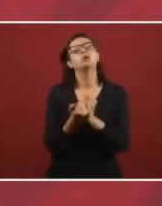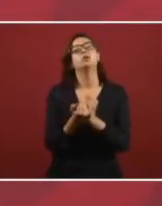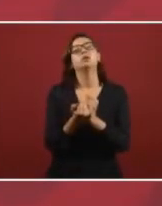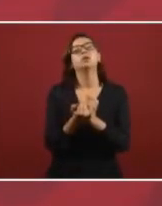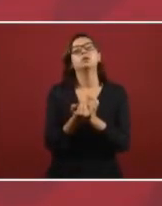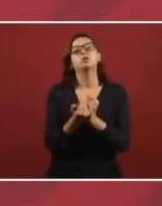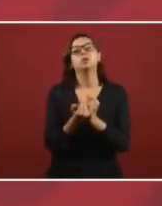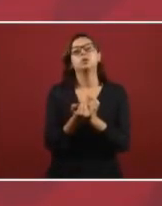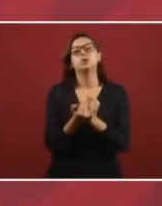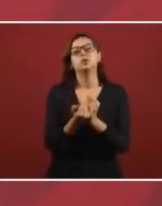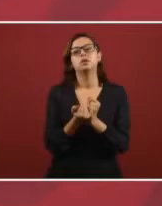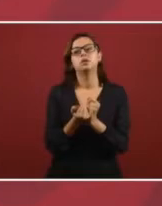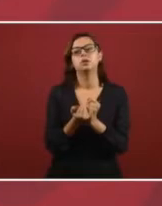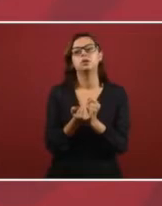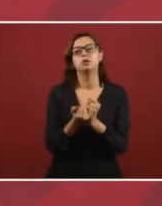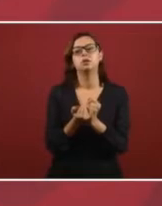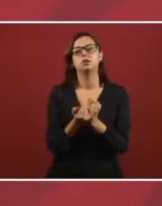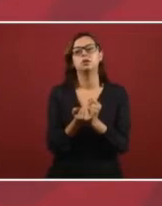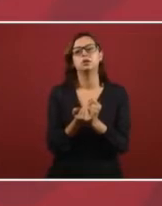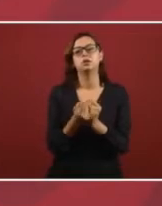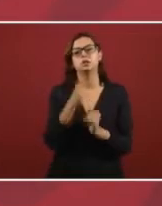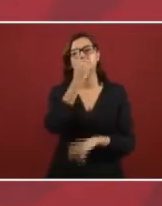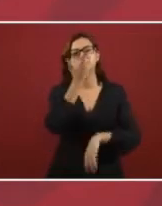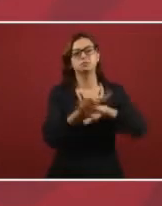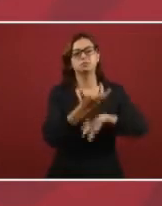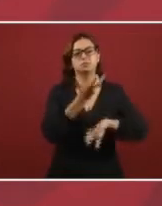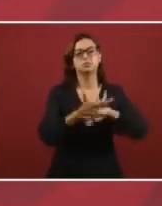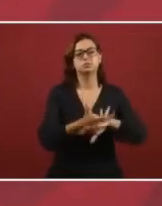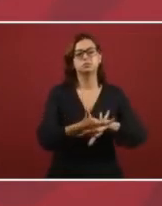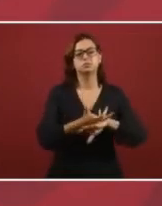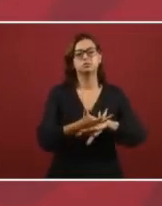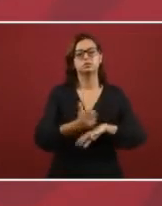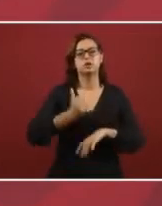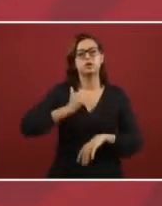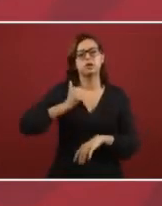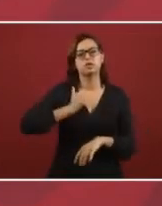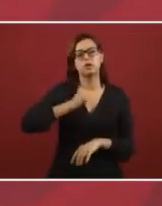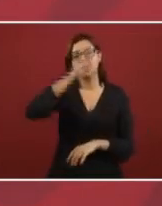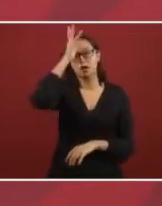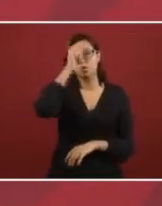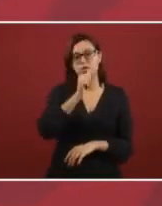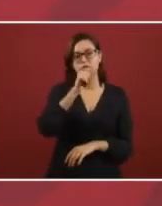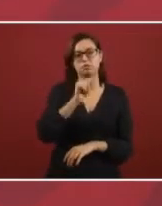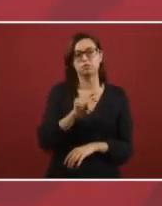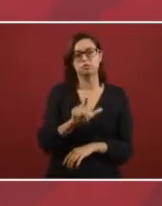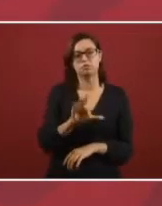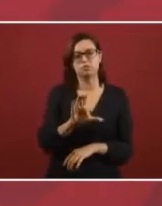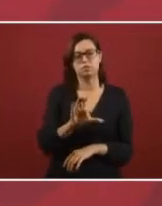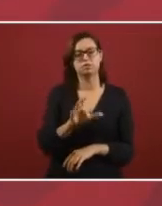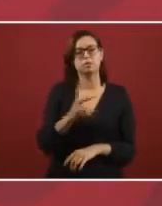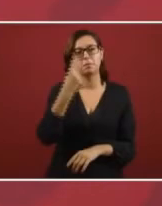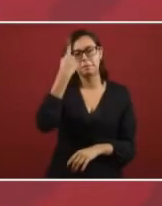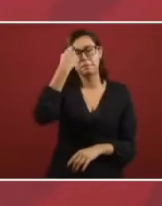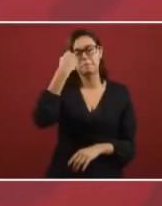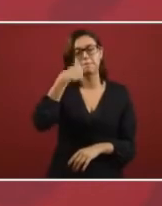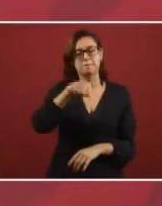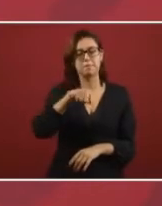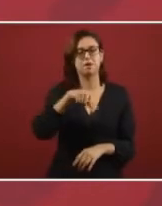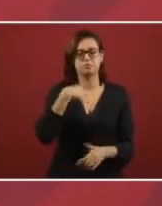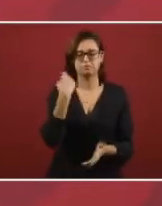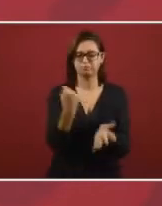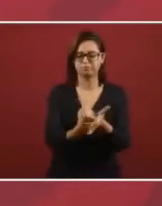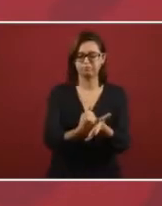and gaining the agreement with the United States and Canada in order to